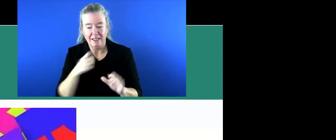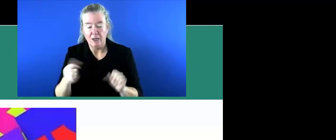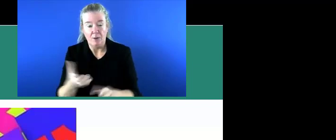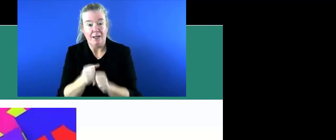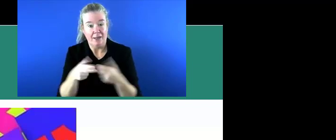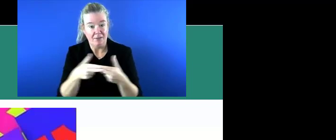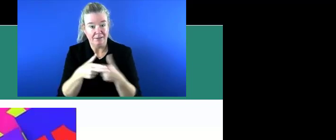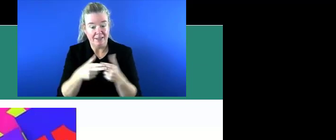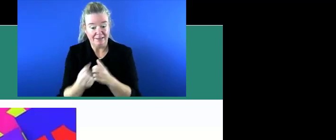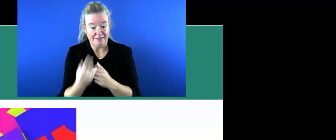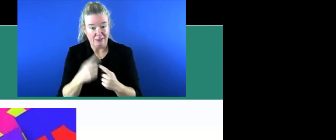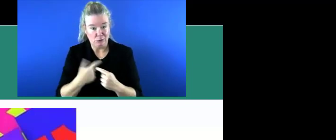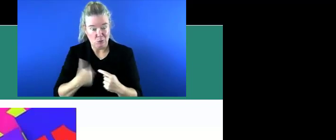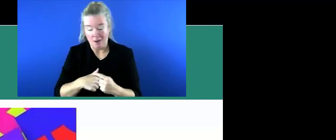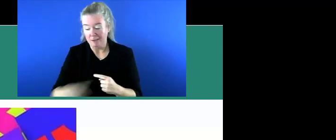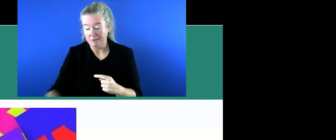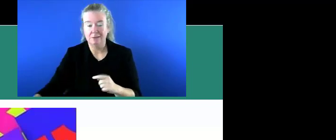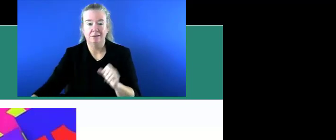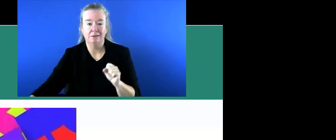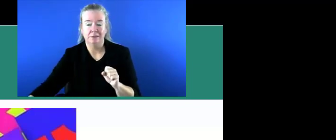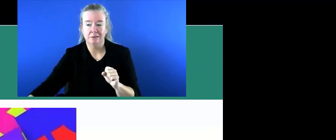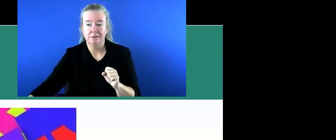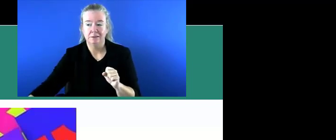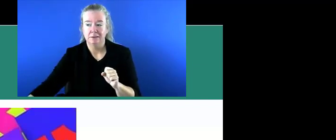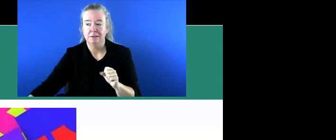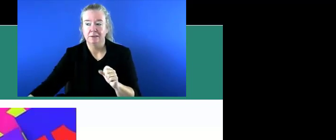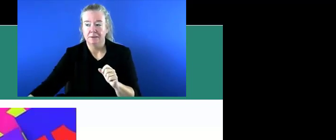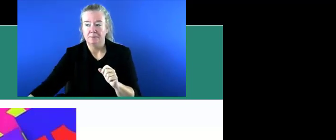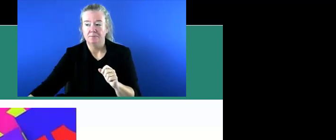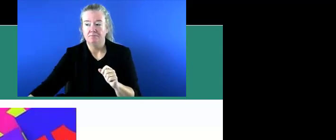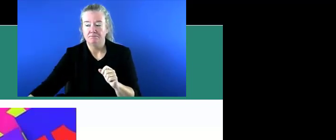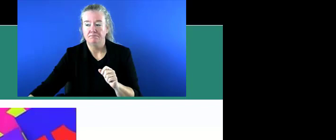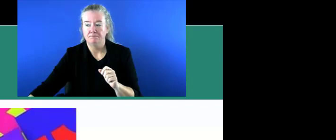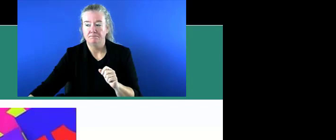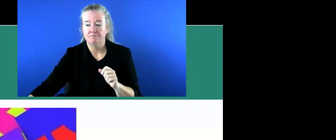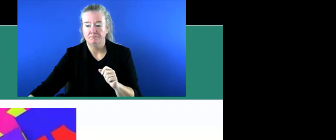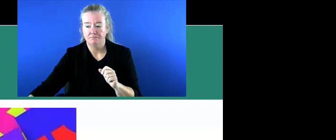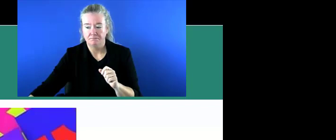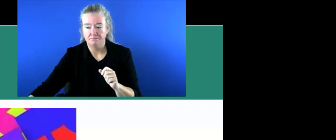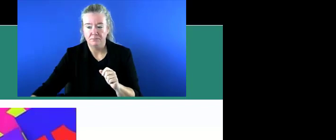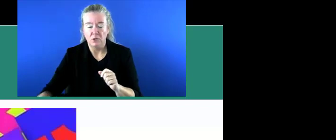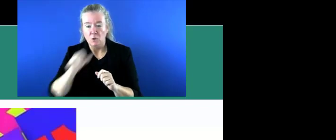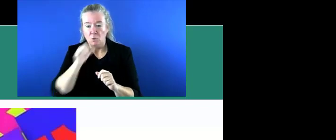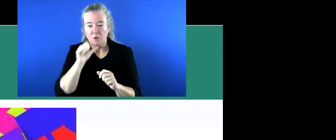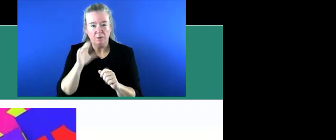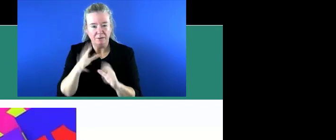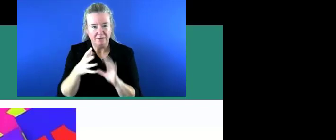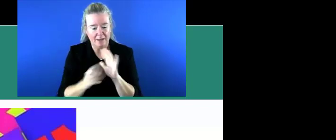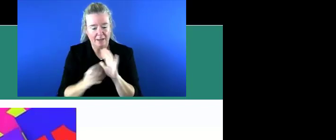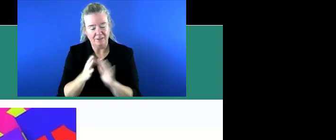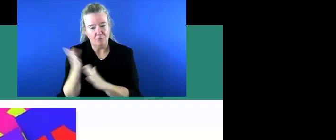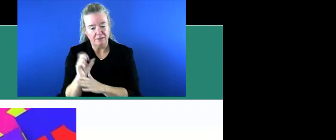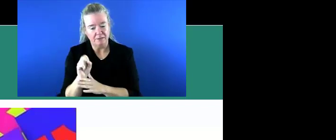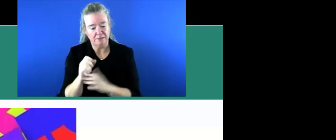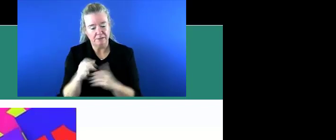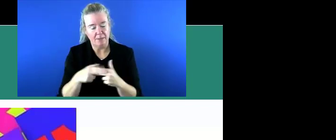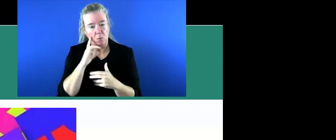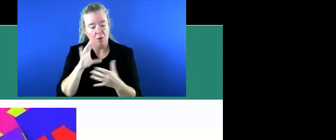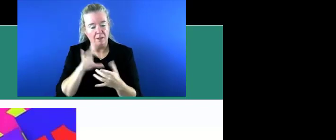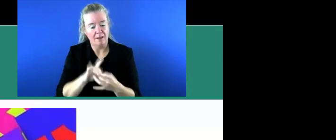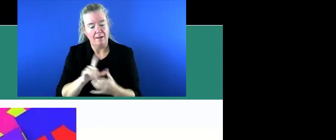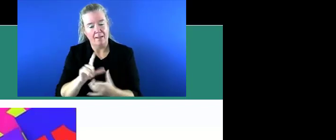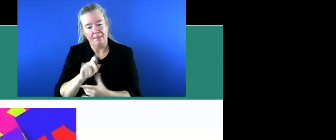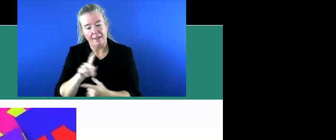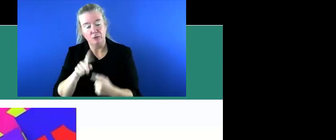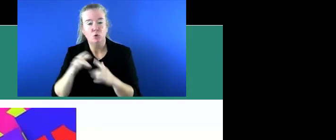these slides sent to us? He answered that we don't send copies of our presentation slides, but we'll send a link to the recorded